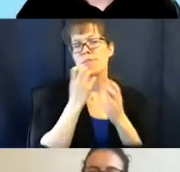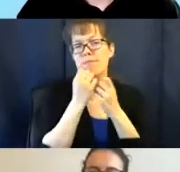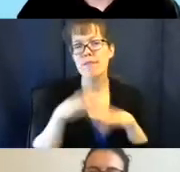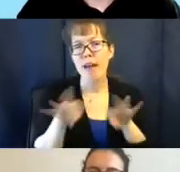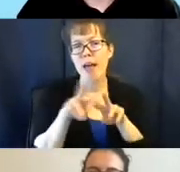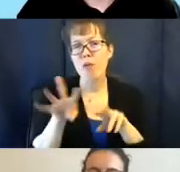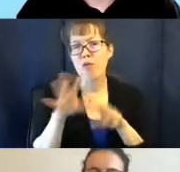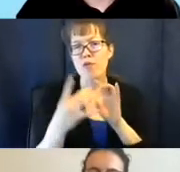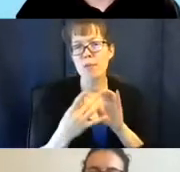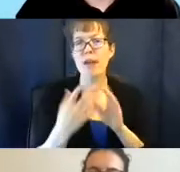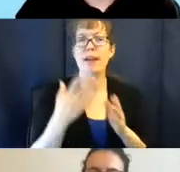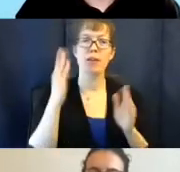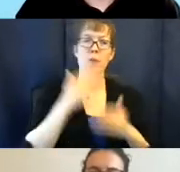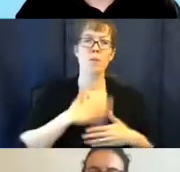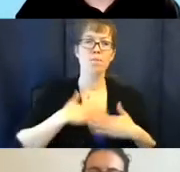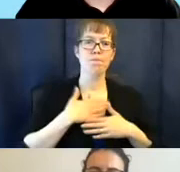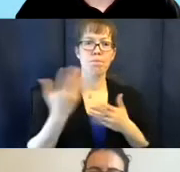feedback and hope you'll participate in those.